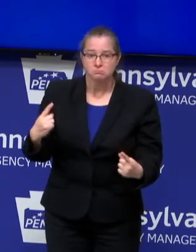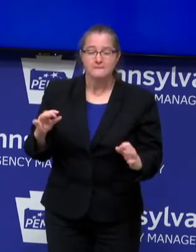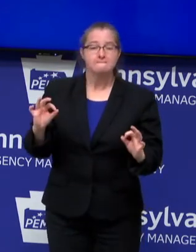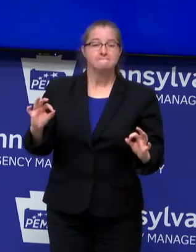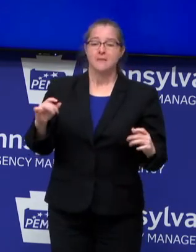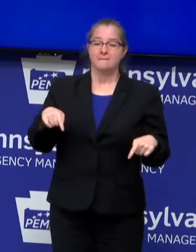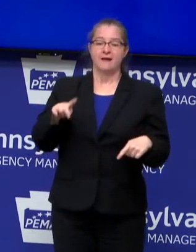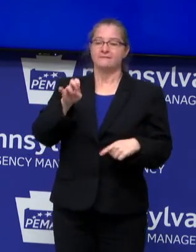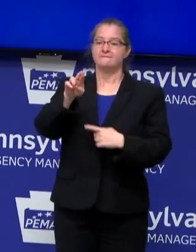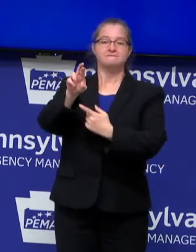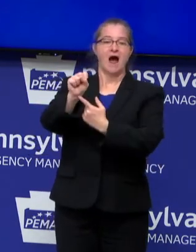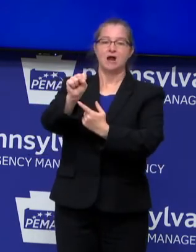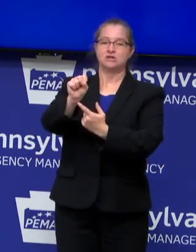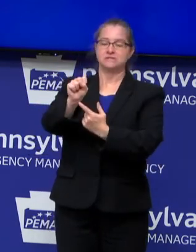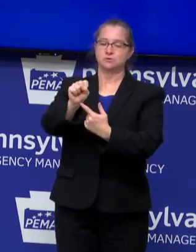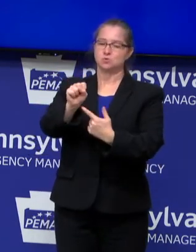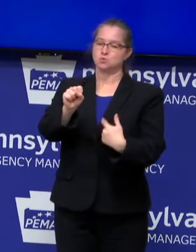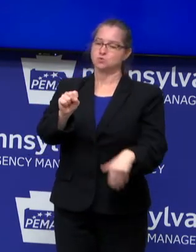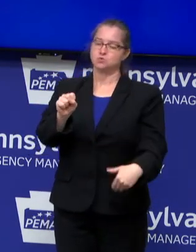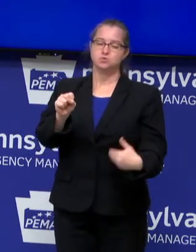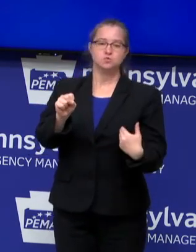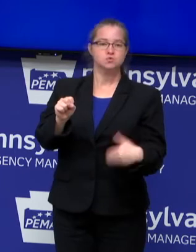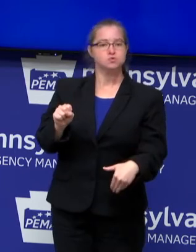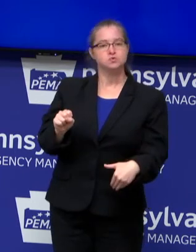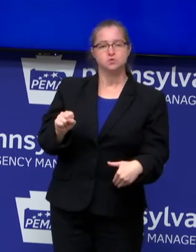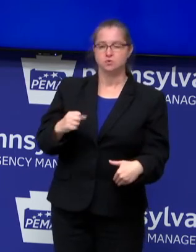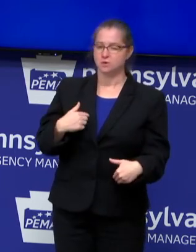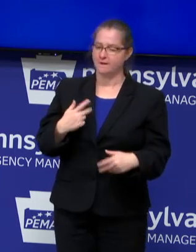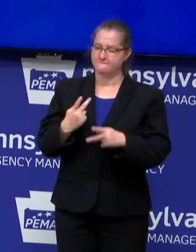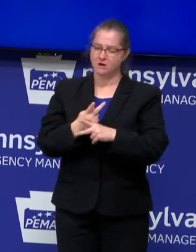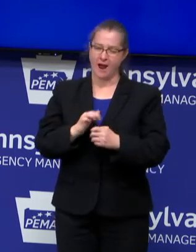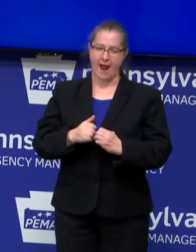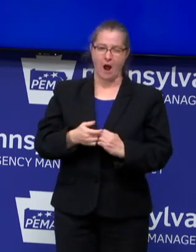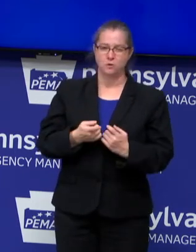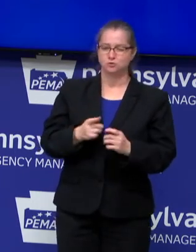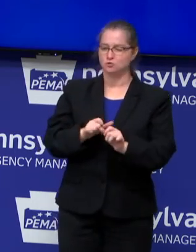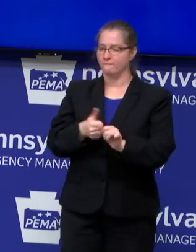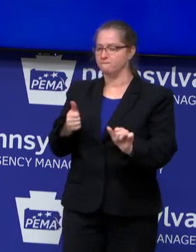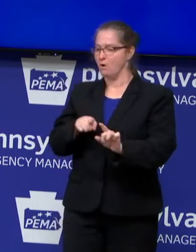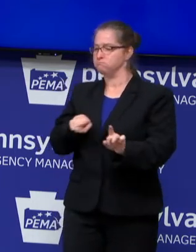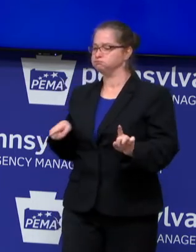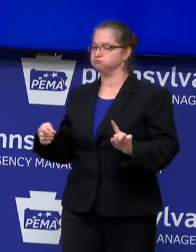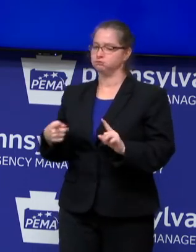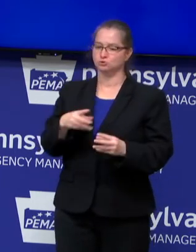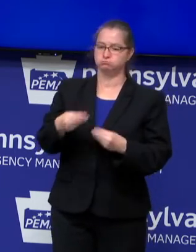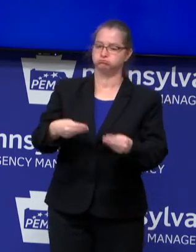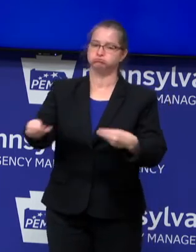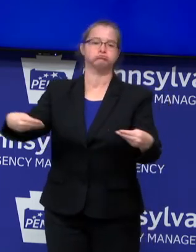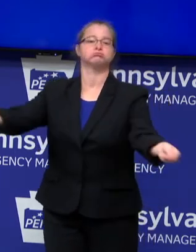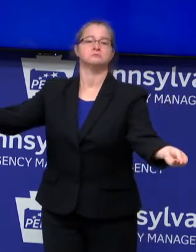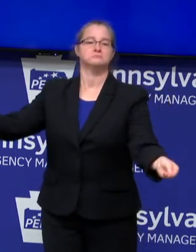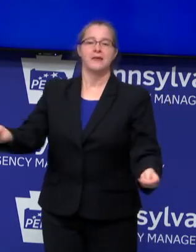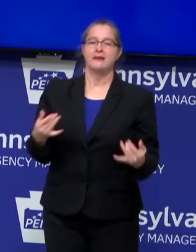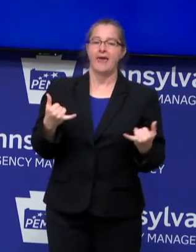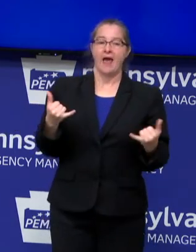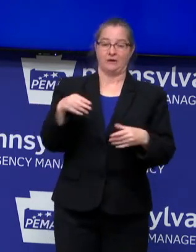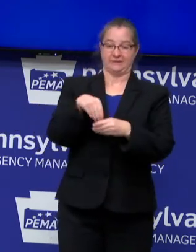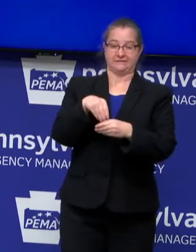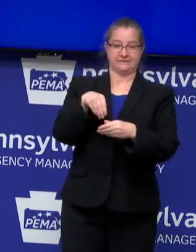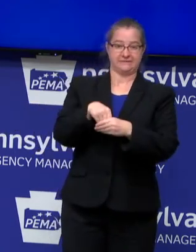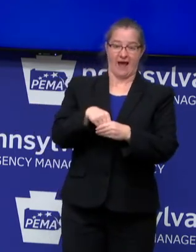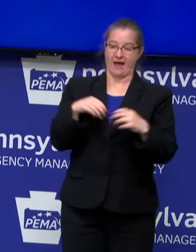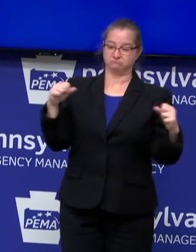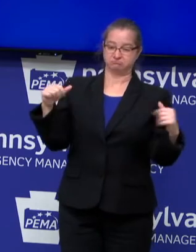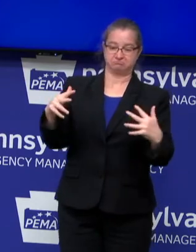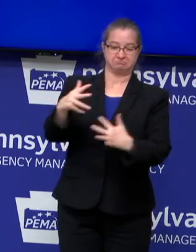this virus is insidious, and it's spreading too quickly right now to make gathering indoors a safe activity. As much as we'd like it to